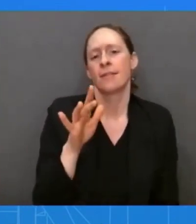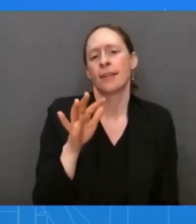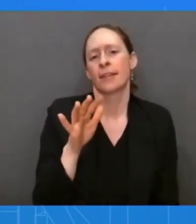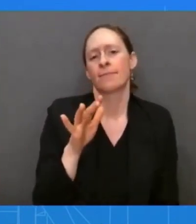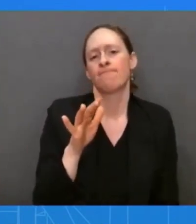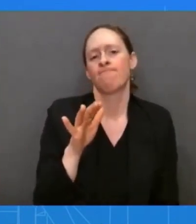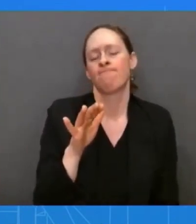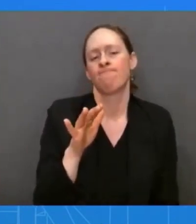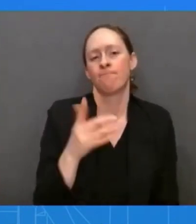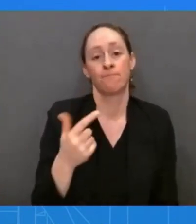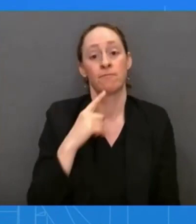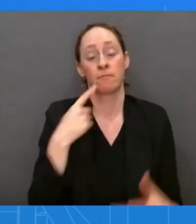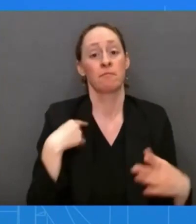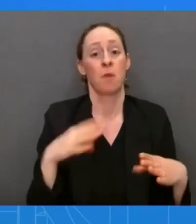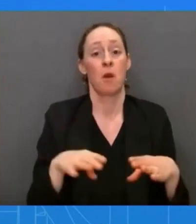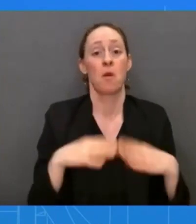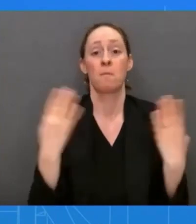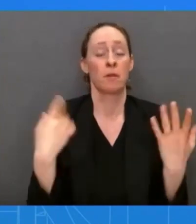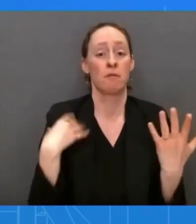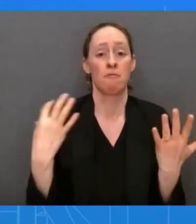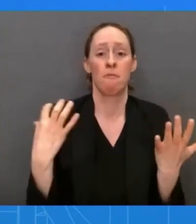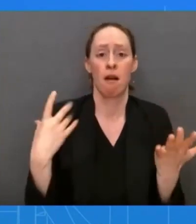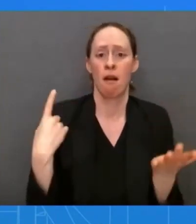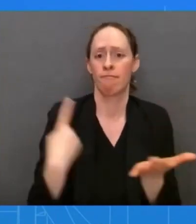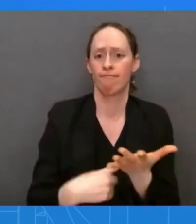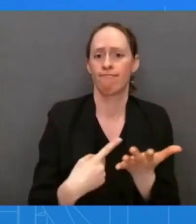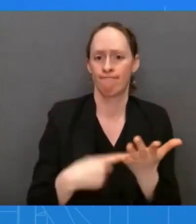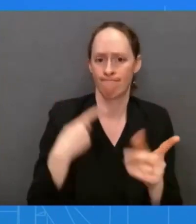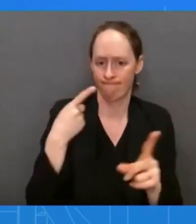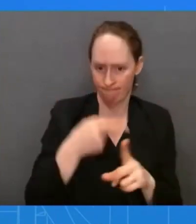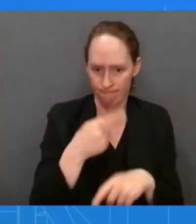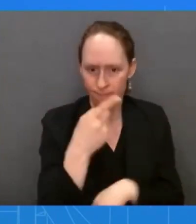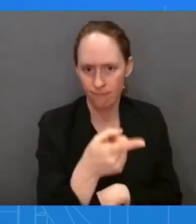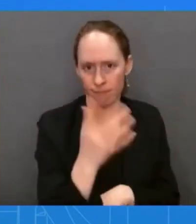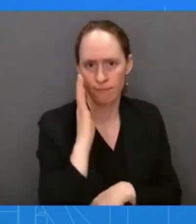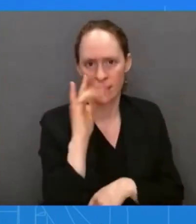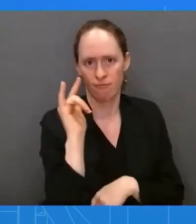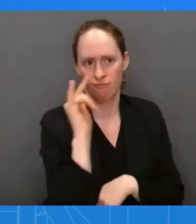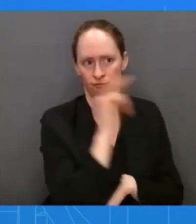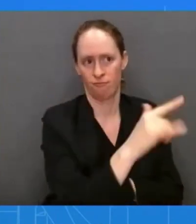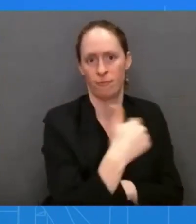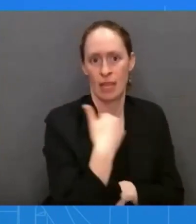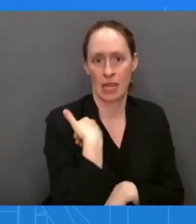He does leave tomorrow afternoon. It's quite a packed schedule for a short trip.